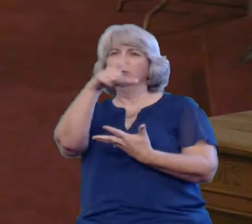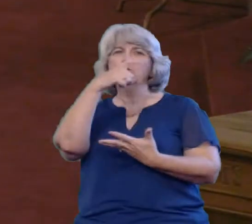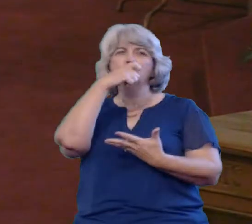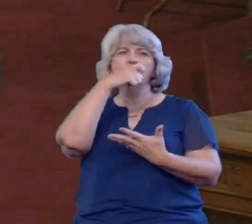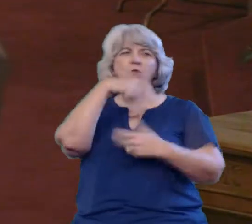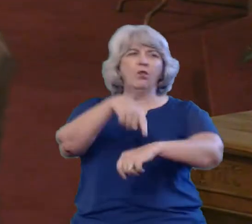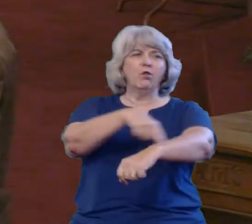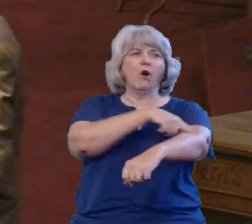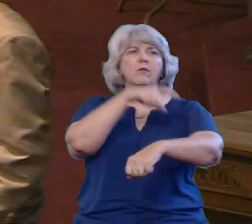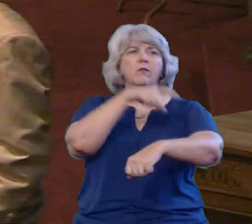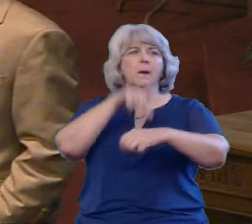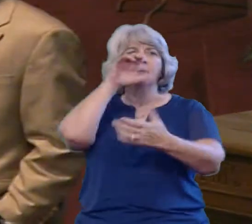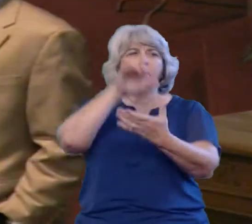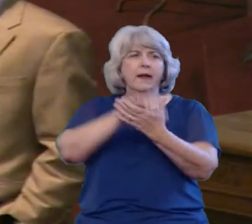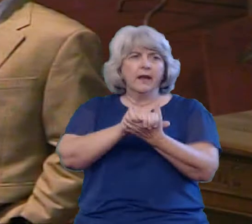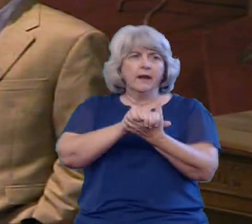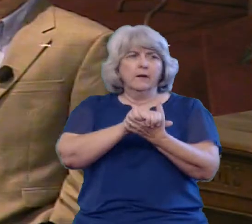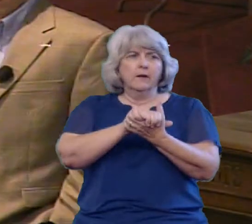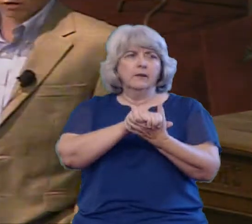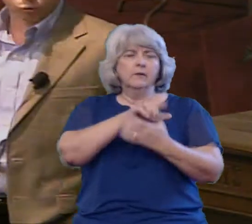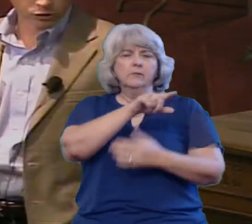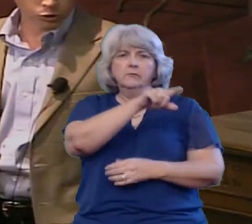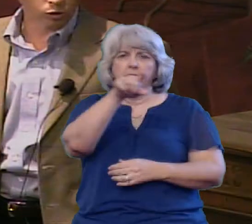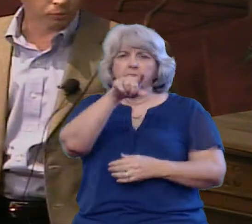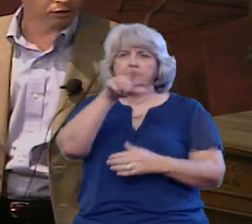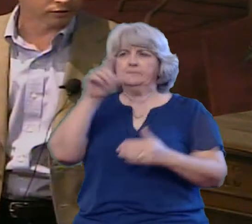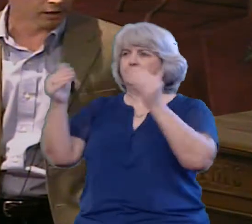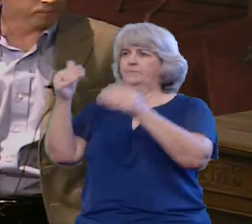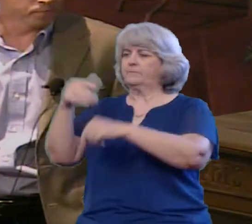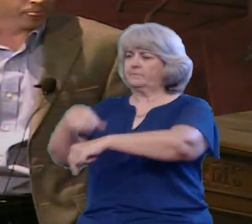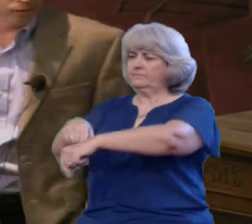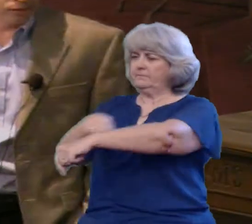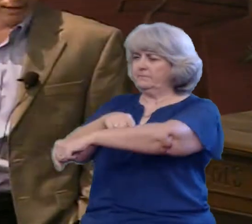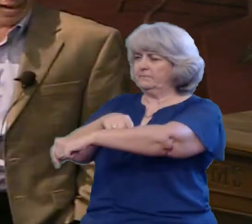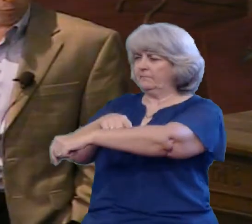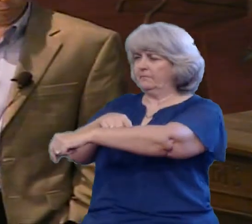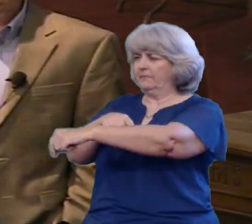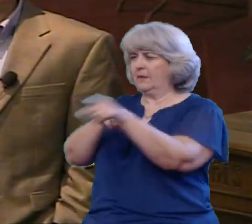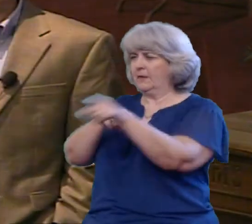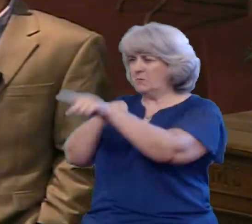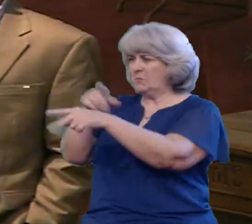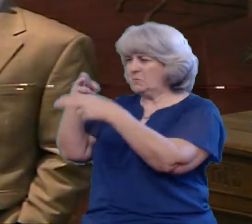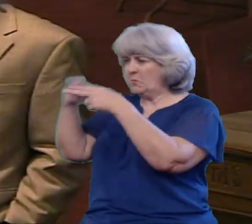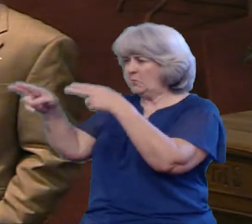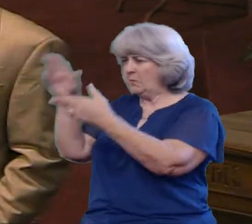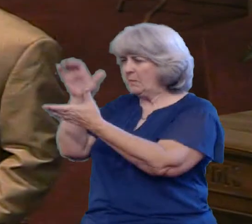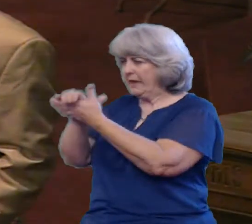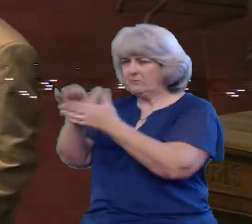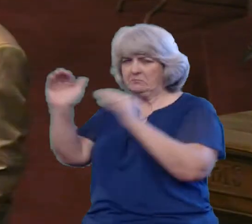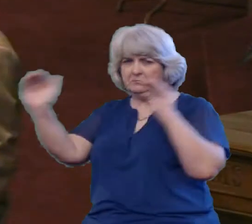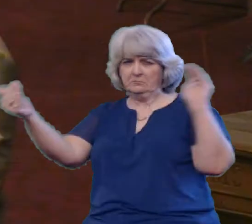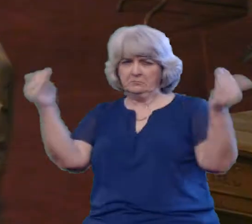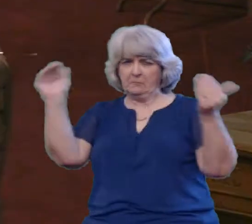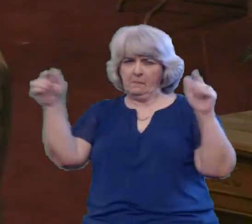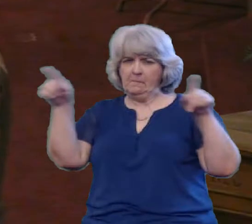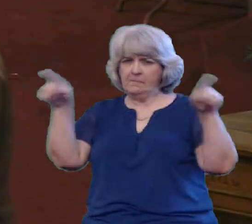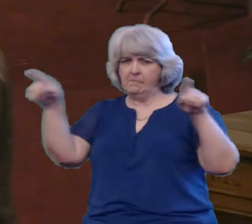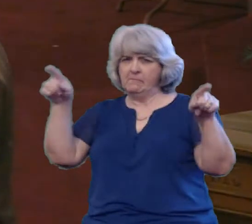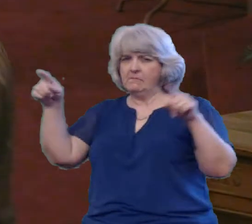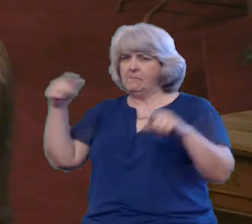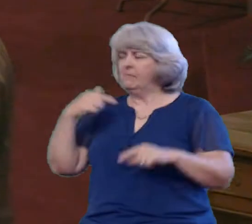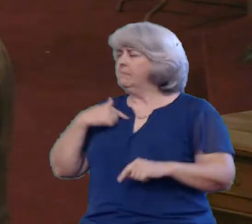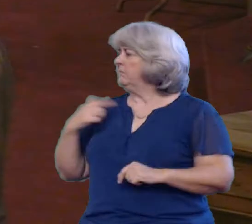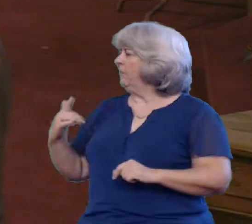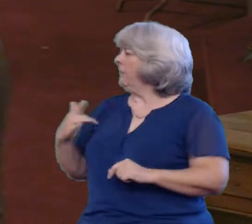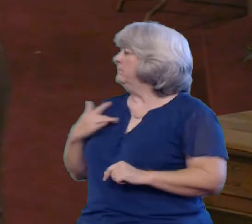long period of time Compared to those that have been married for a short period of time I would probably say that number one Or if not number